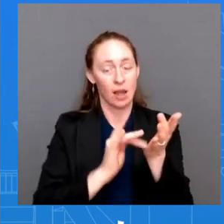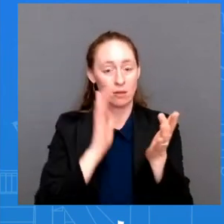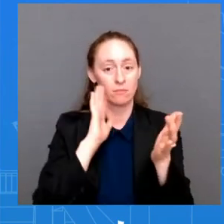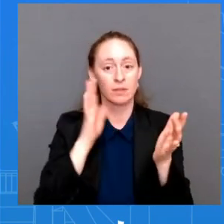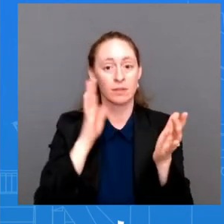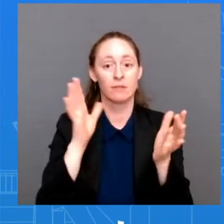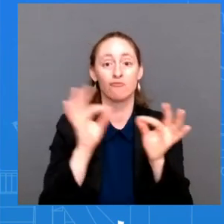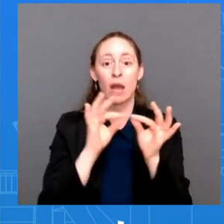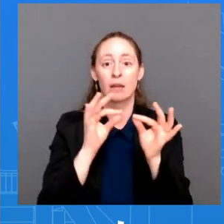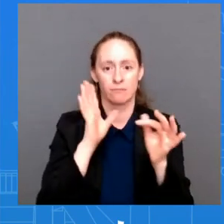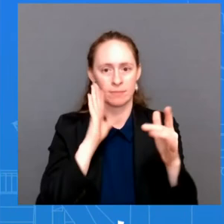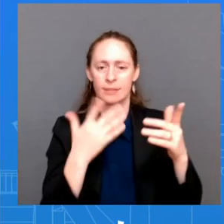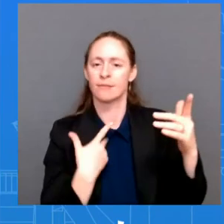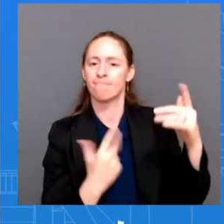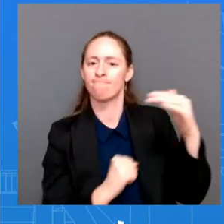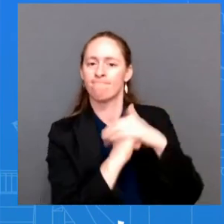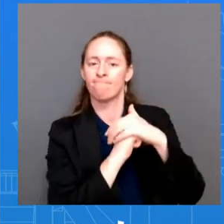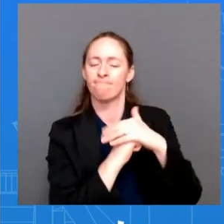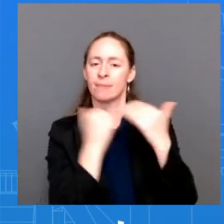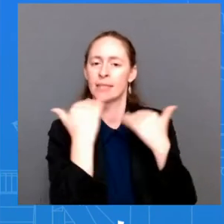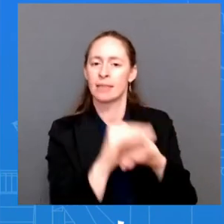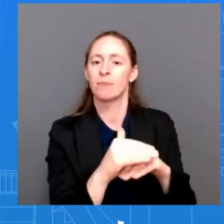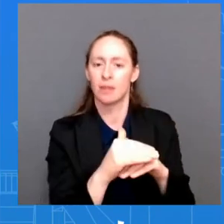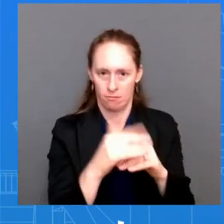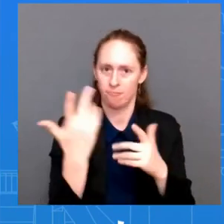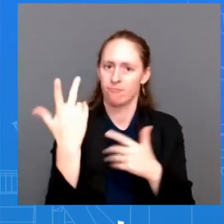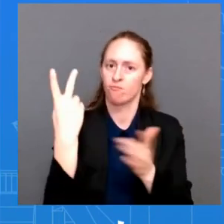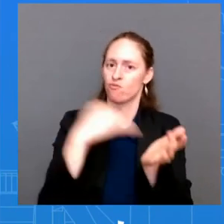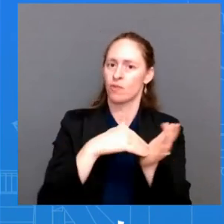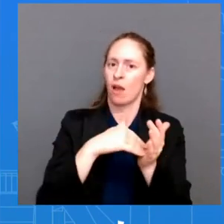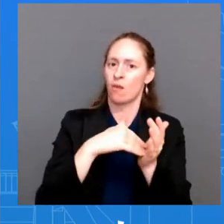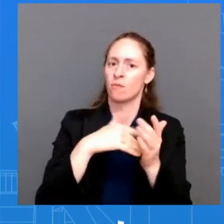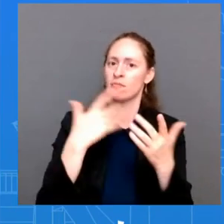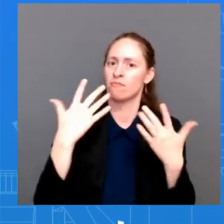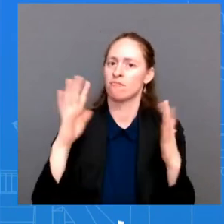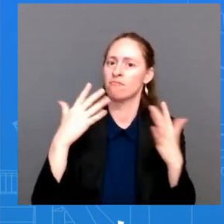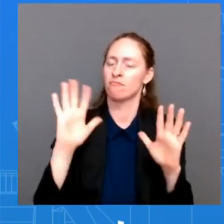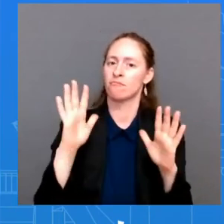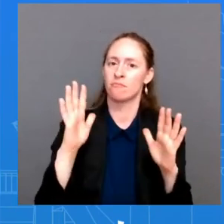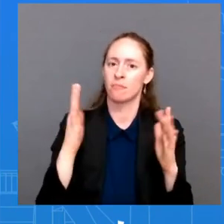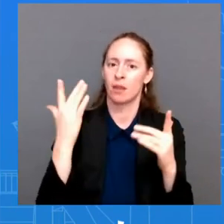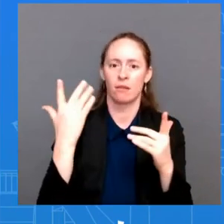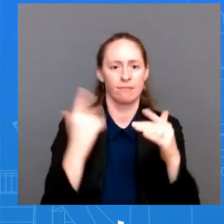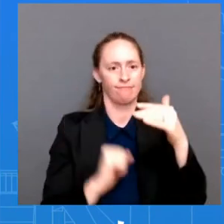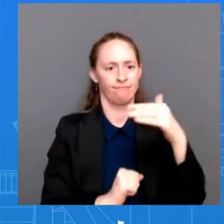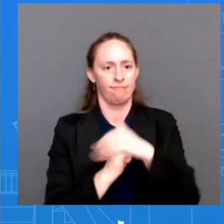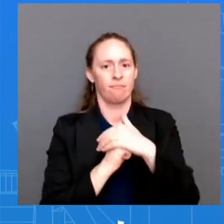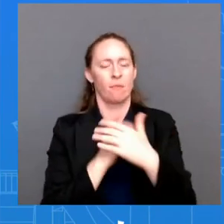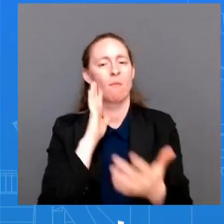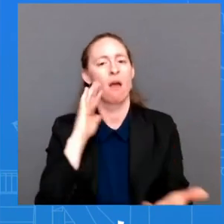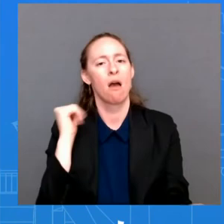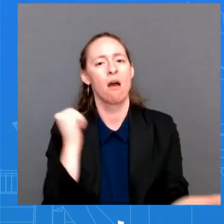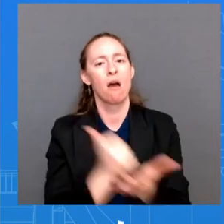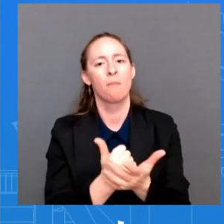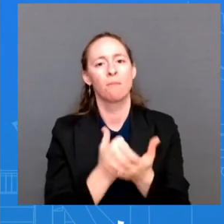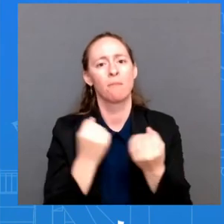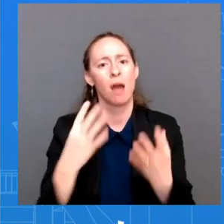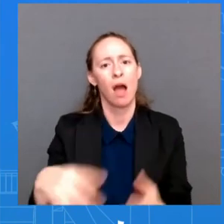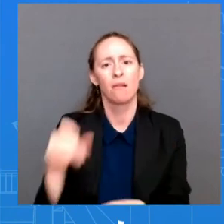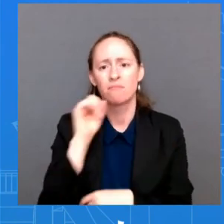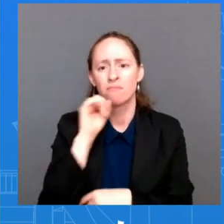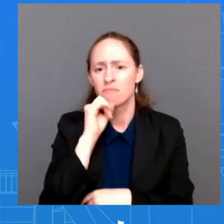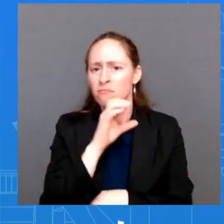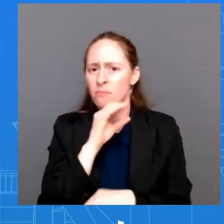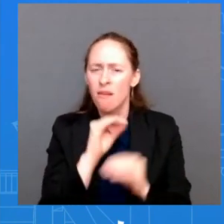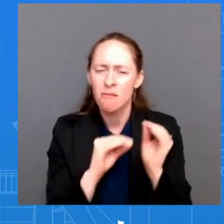for people on medicare it will limit that which is so important for many seniors this will also strengthen medicare by reducing